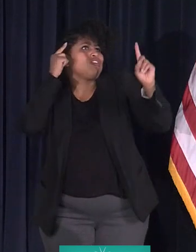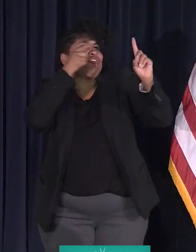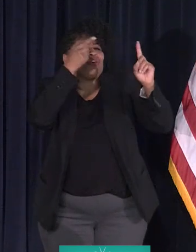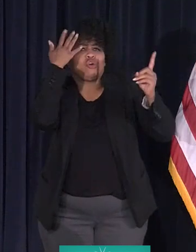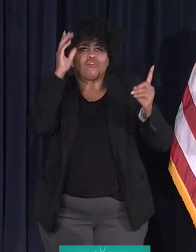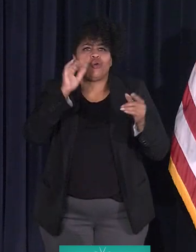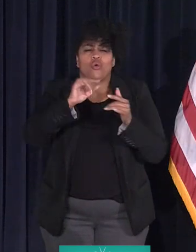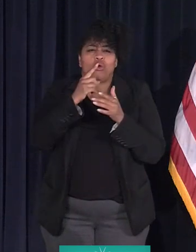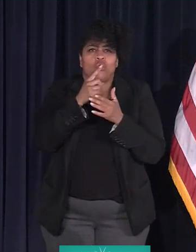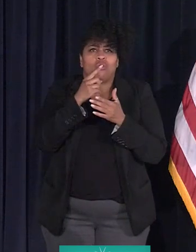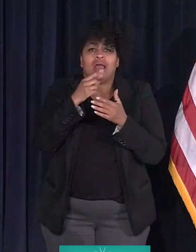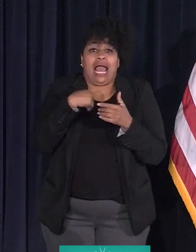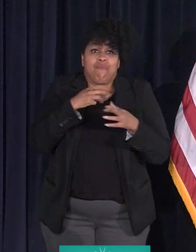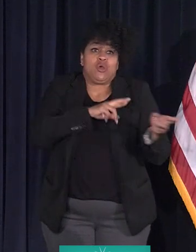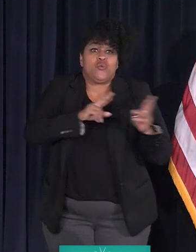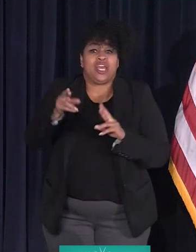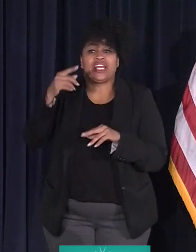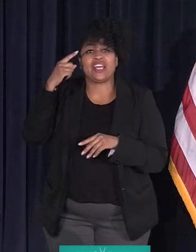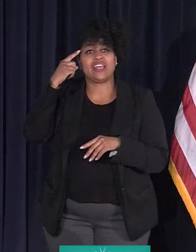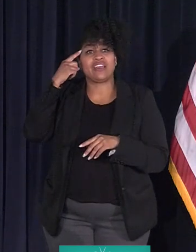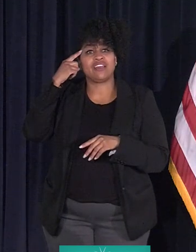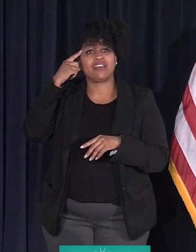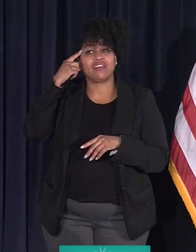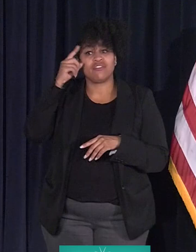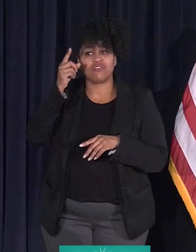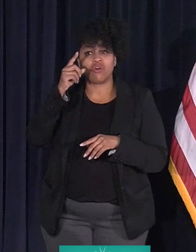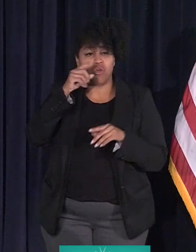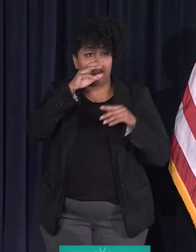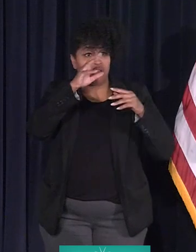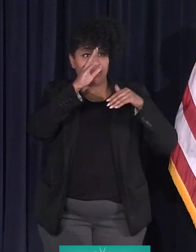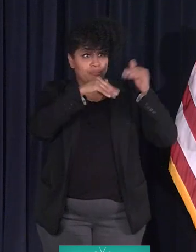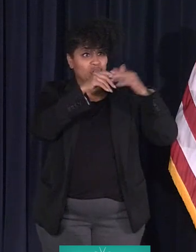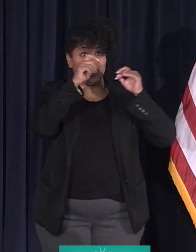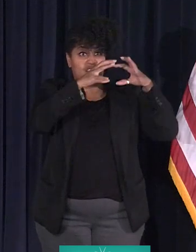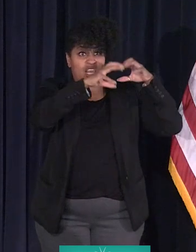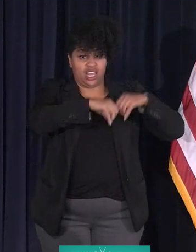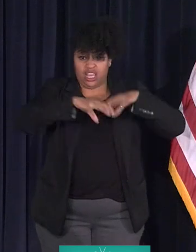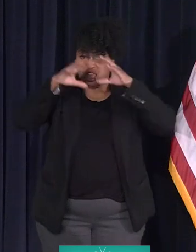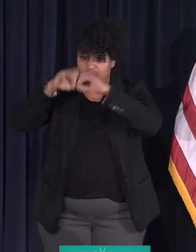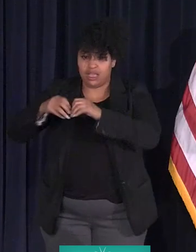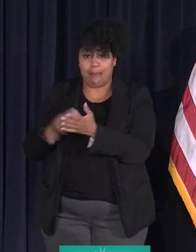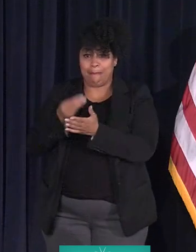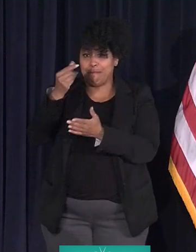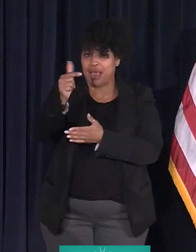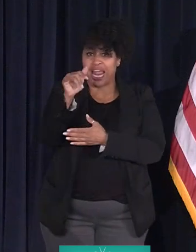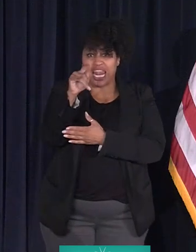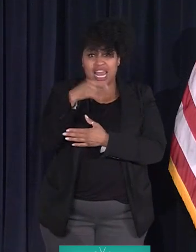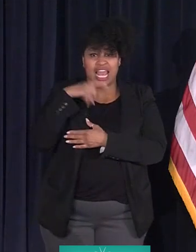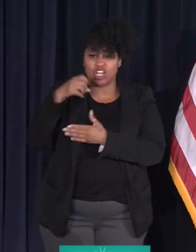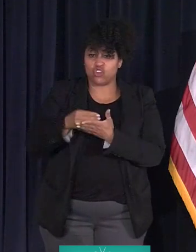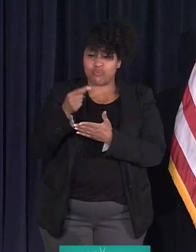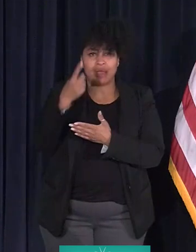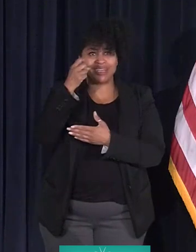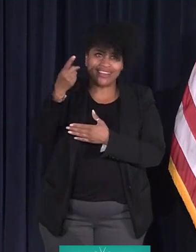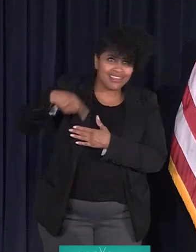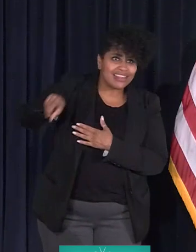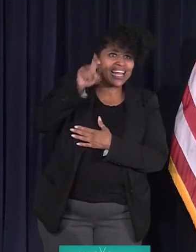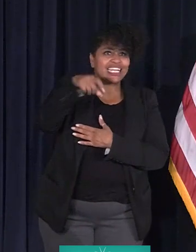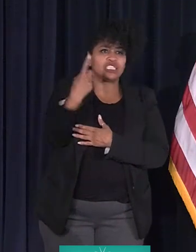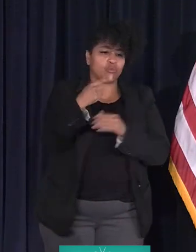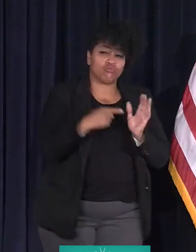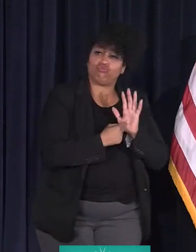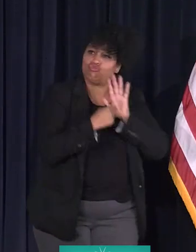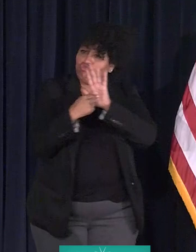I'm ready for those that need to be demolished to be demolished by the locks that I need to buy because they need somebody to